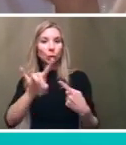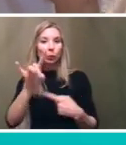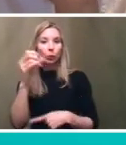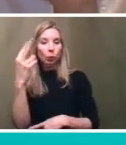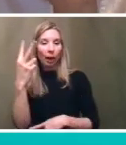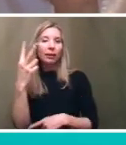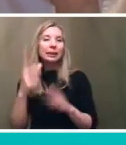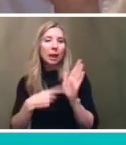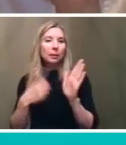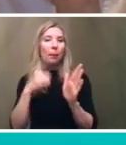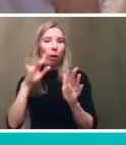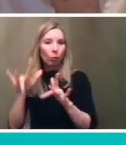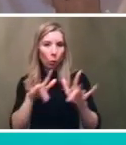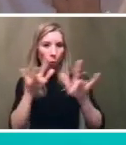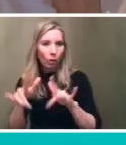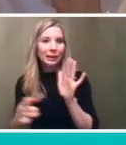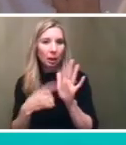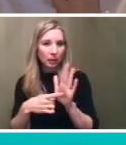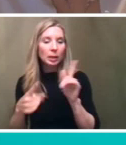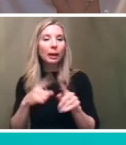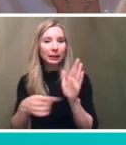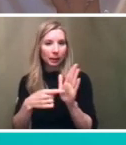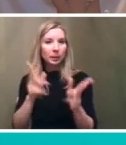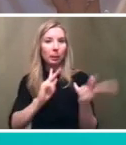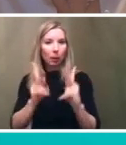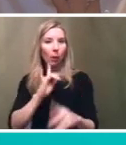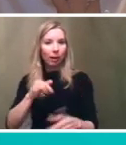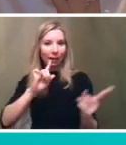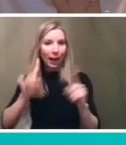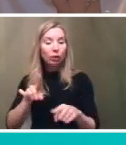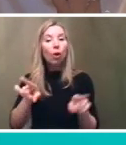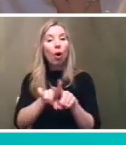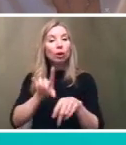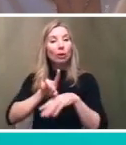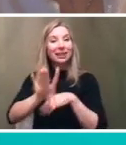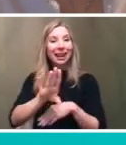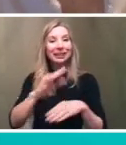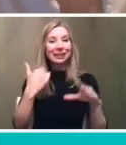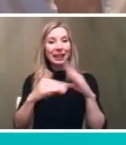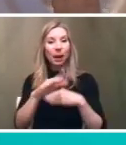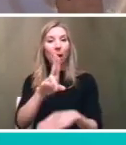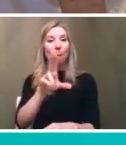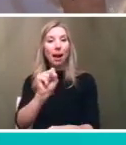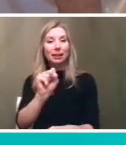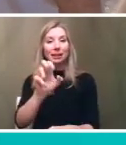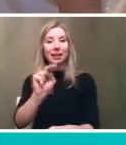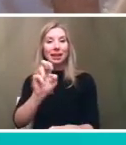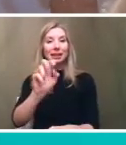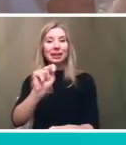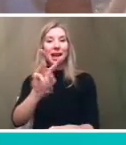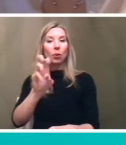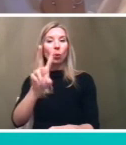recording and then we can also you can also send us an email at um bus network at septa.org so we're looking forward to working with you